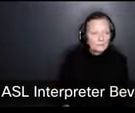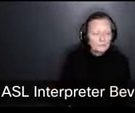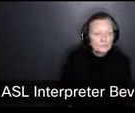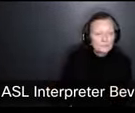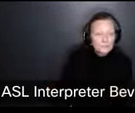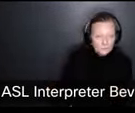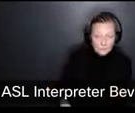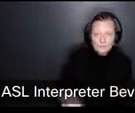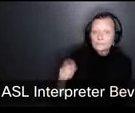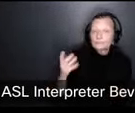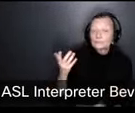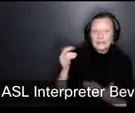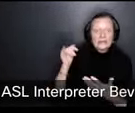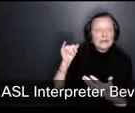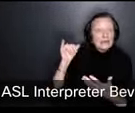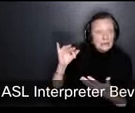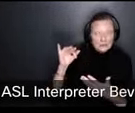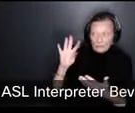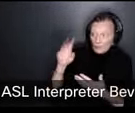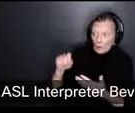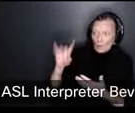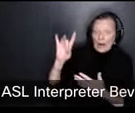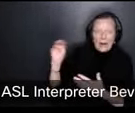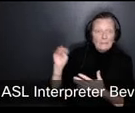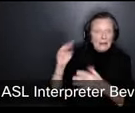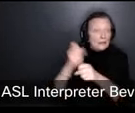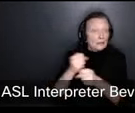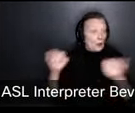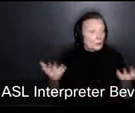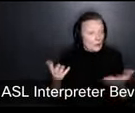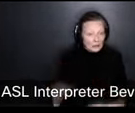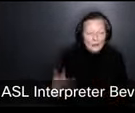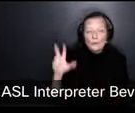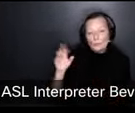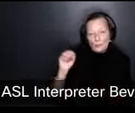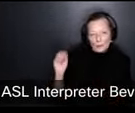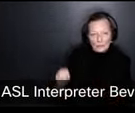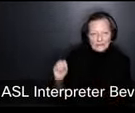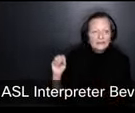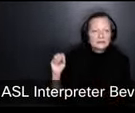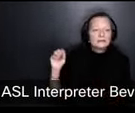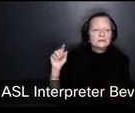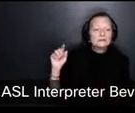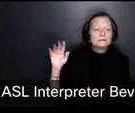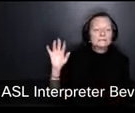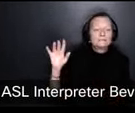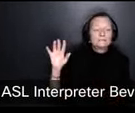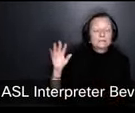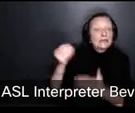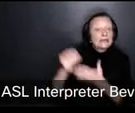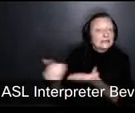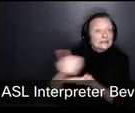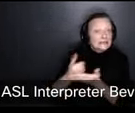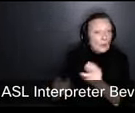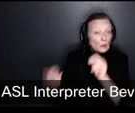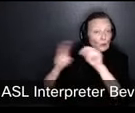so what do you get with 4.8 million um you get a three percent tax raise i'm sorry three percent salary raise for